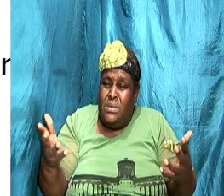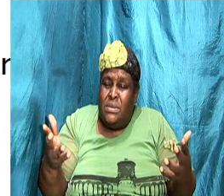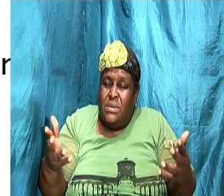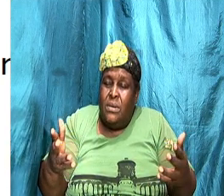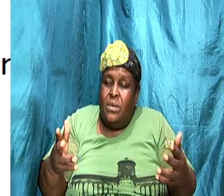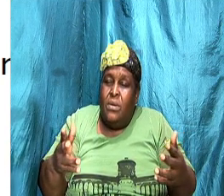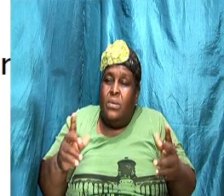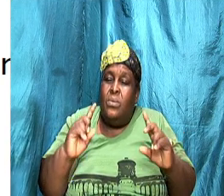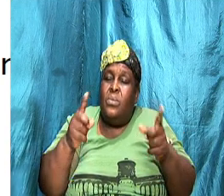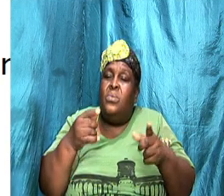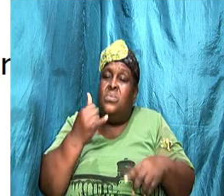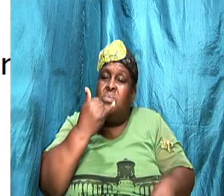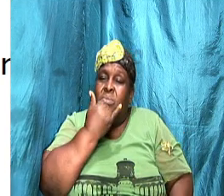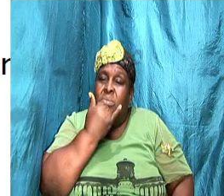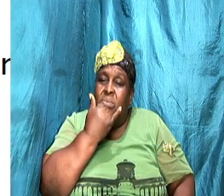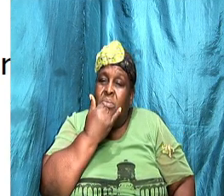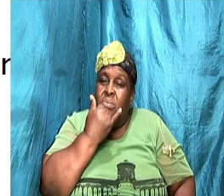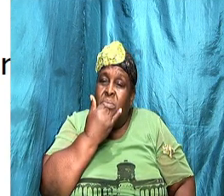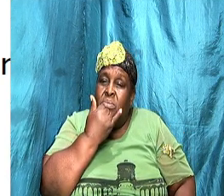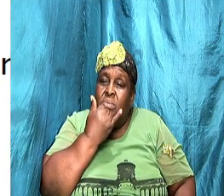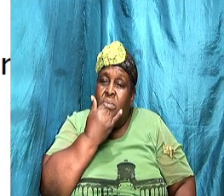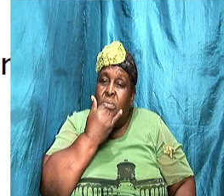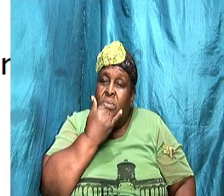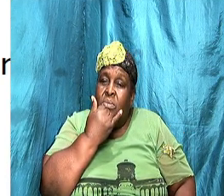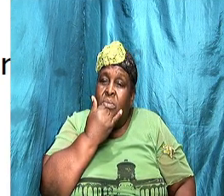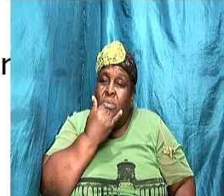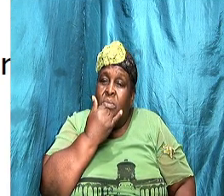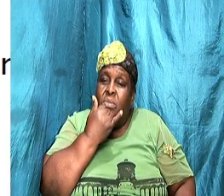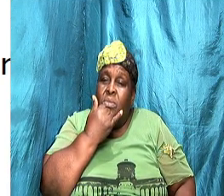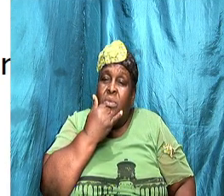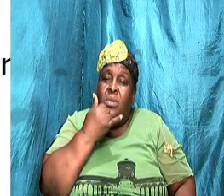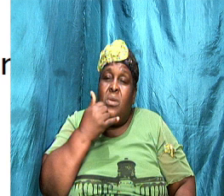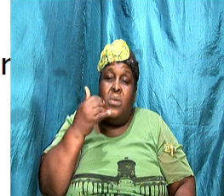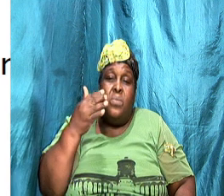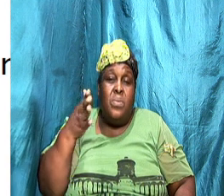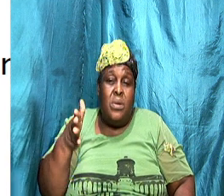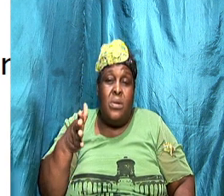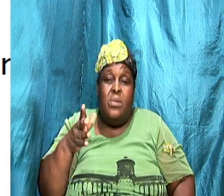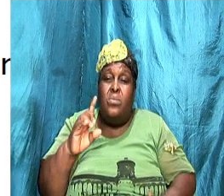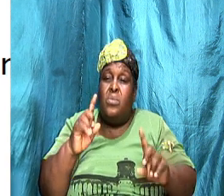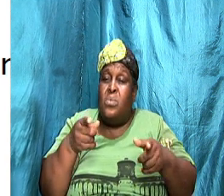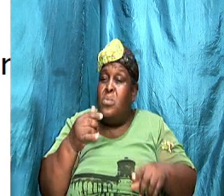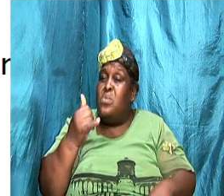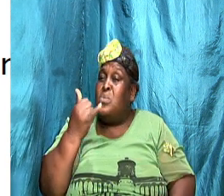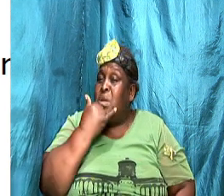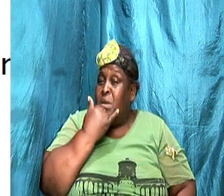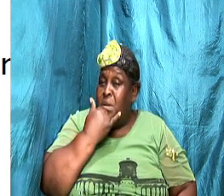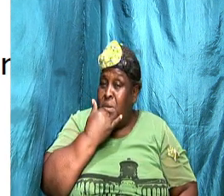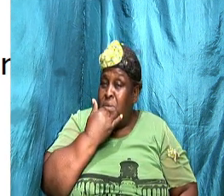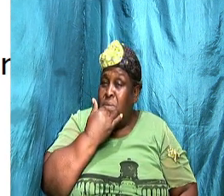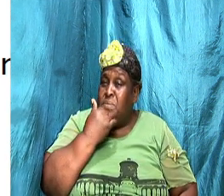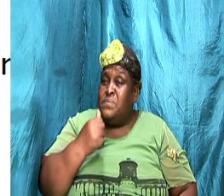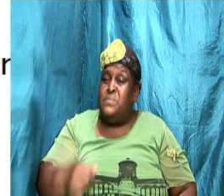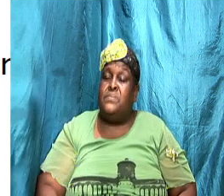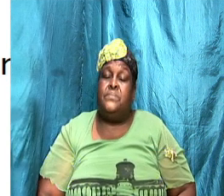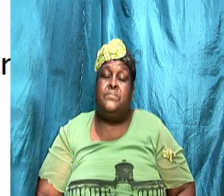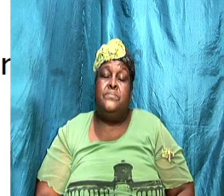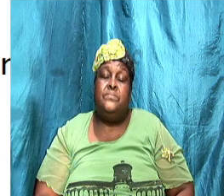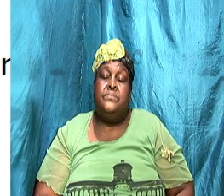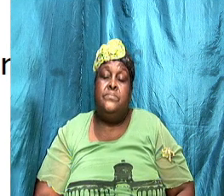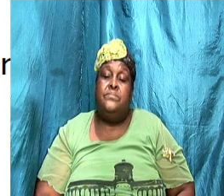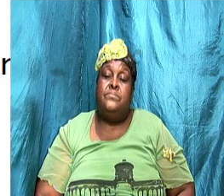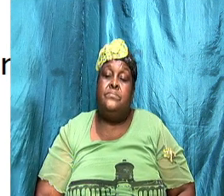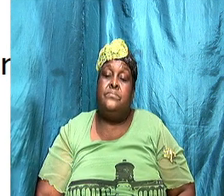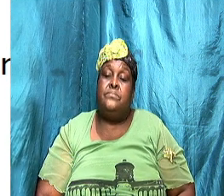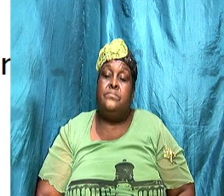goes wrong will go wrong anything can go wrong will go wrong in